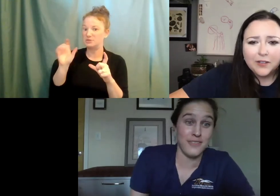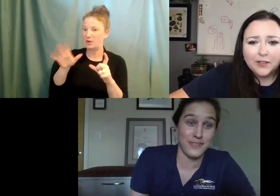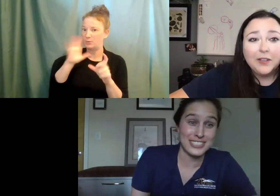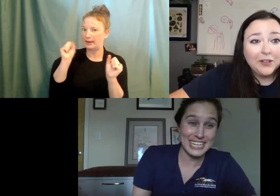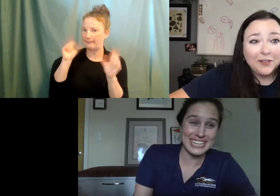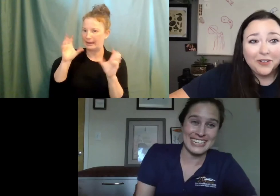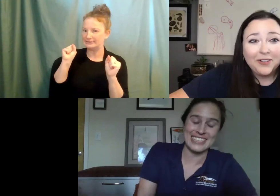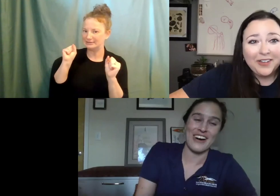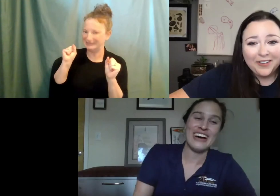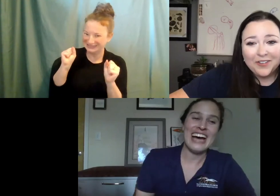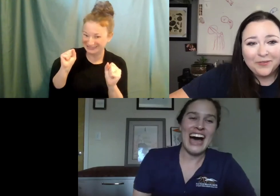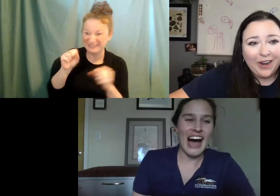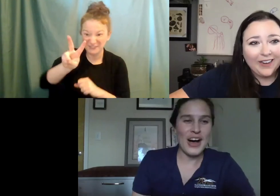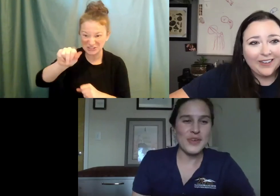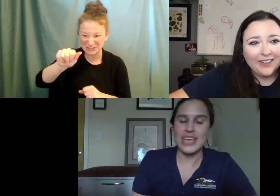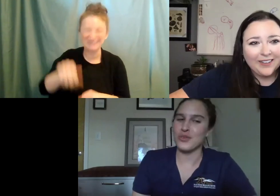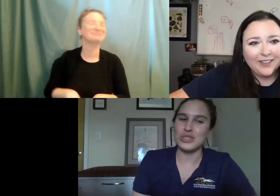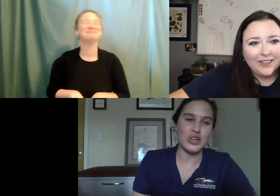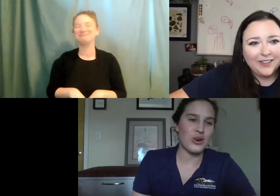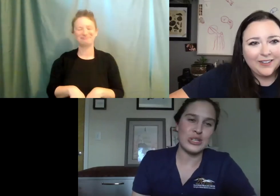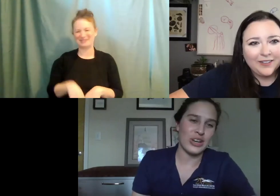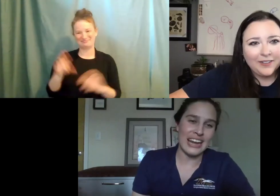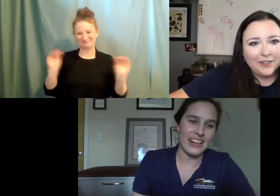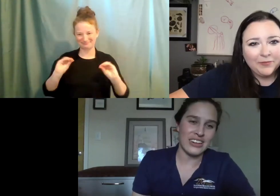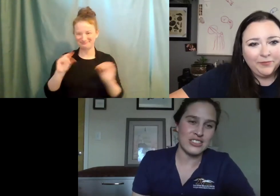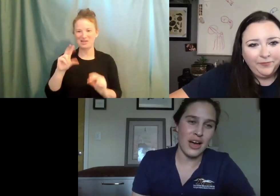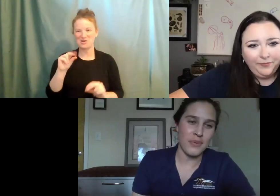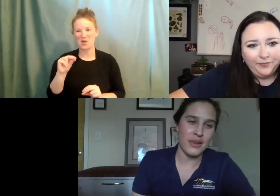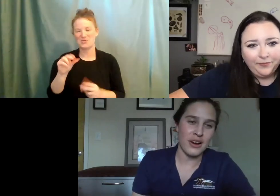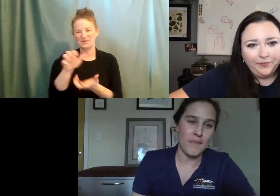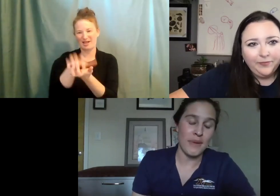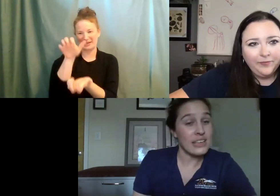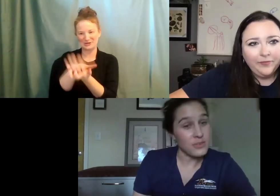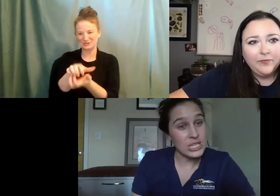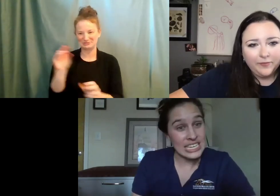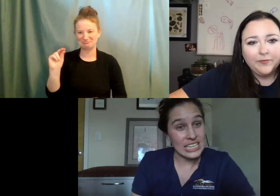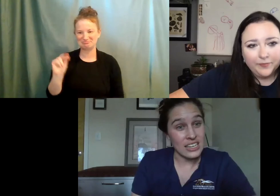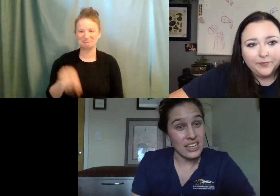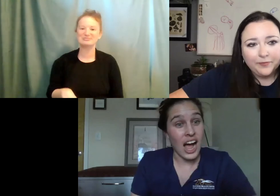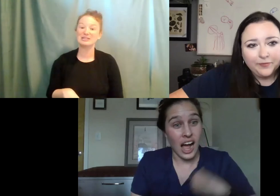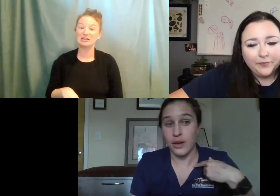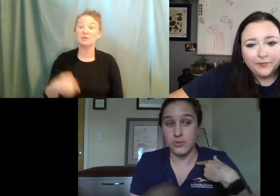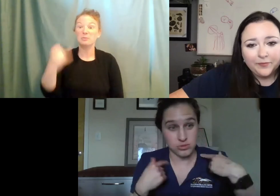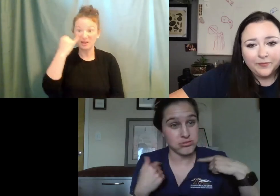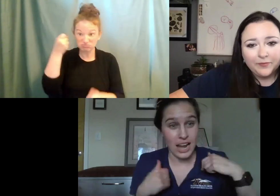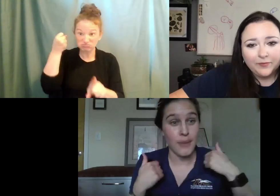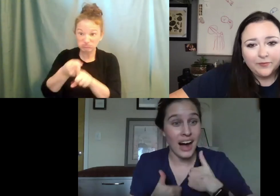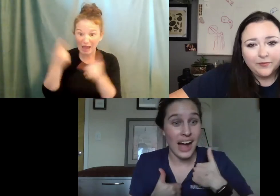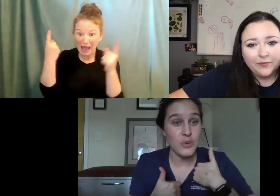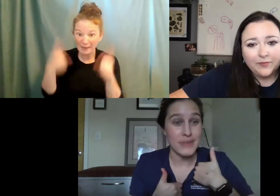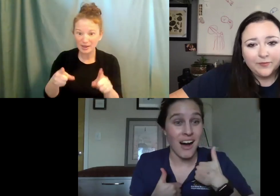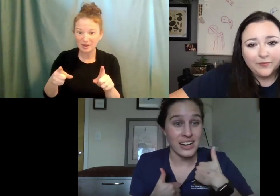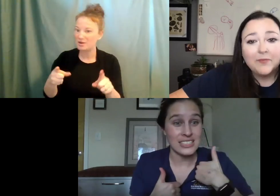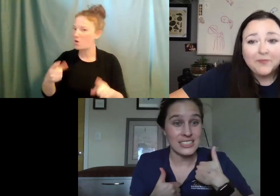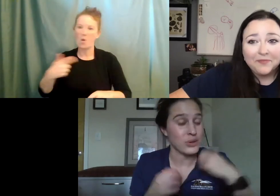sighting in Virginia. So, um, yeah, we don't, we don't get alligators up here, but if we did, I'm